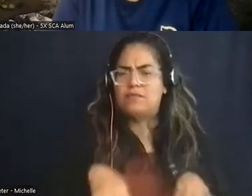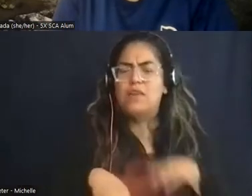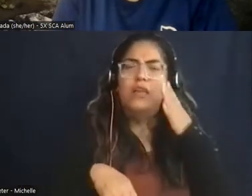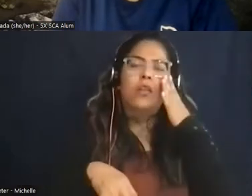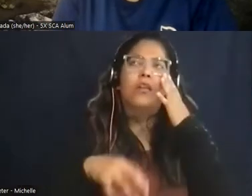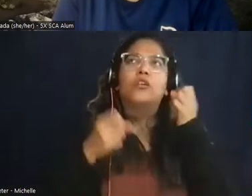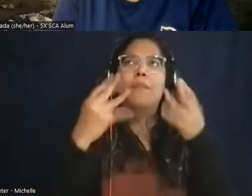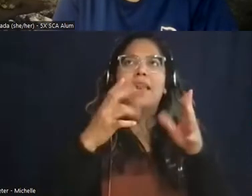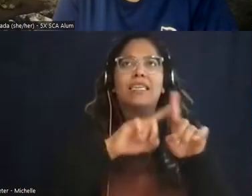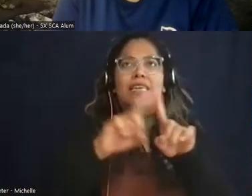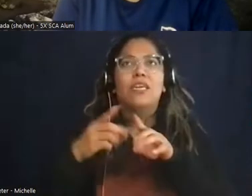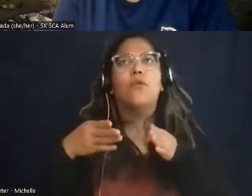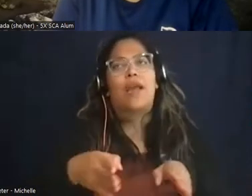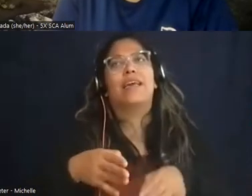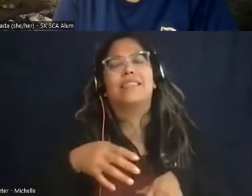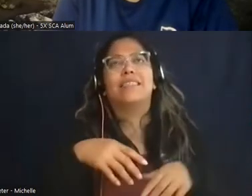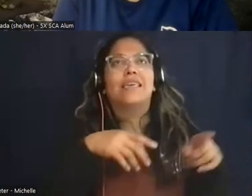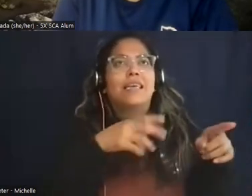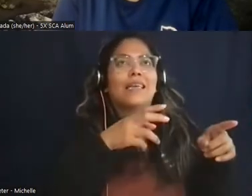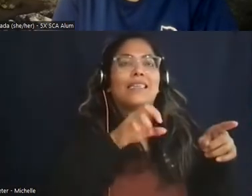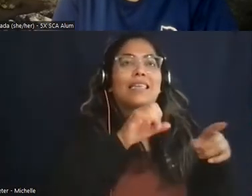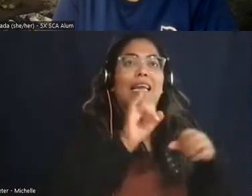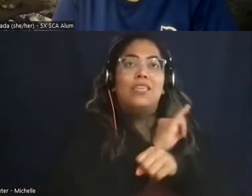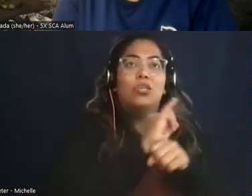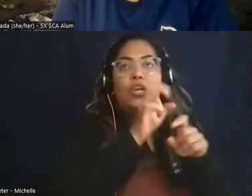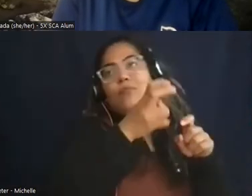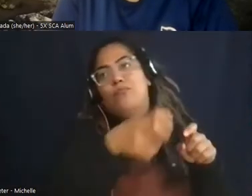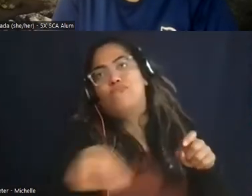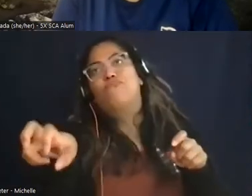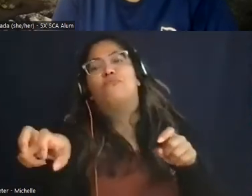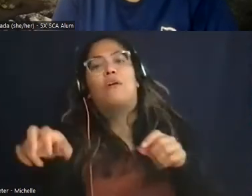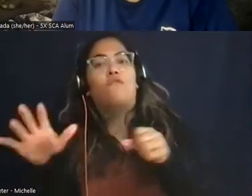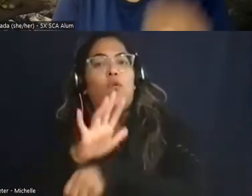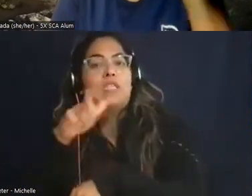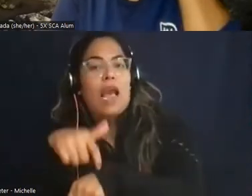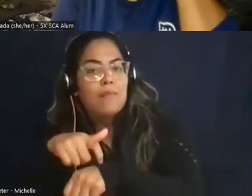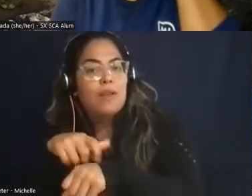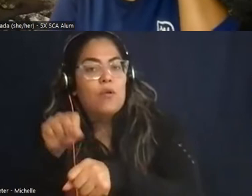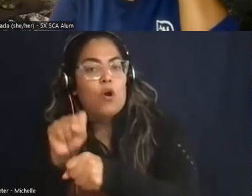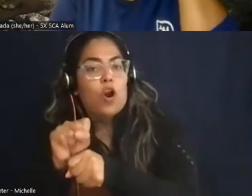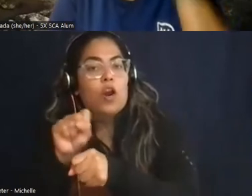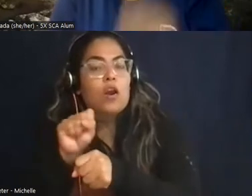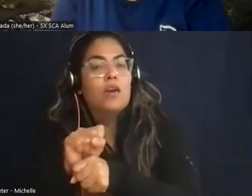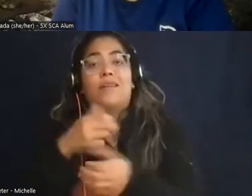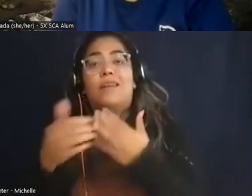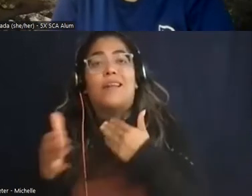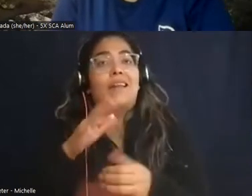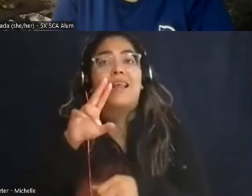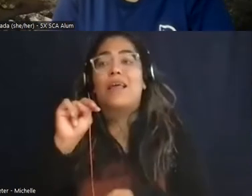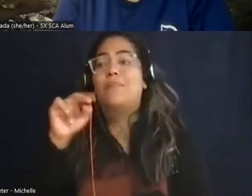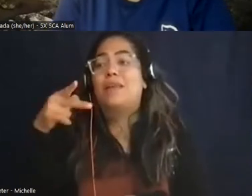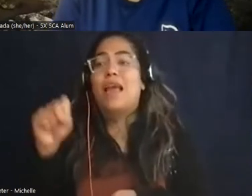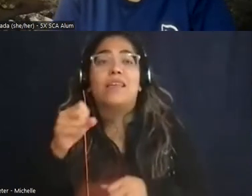program division is to segue from internship programs into full-time employment whether it's with the national park service or any other